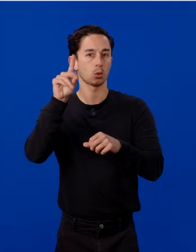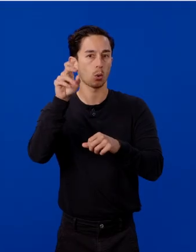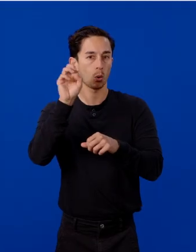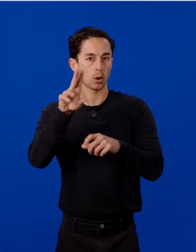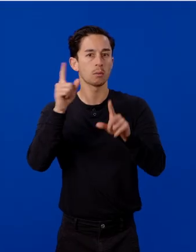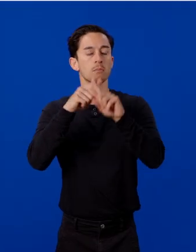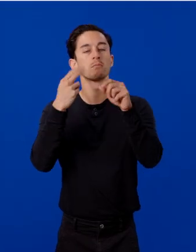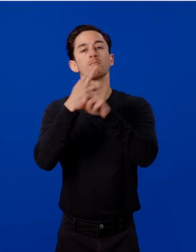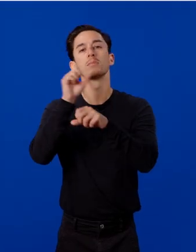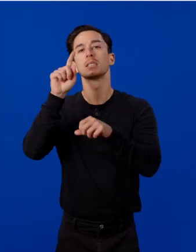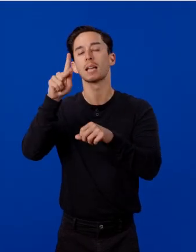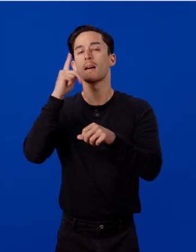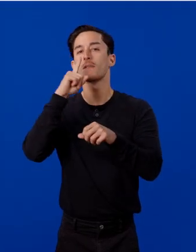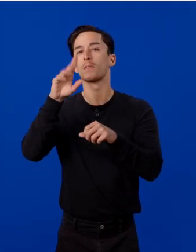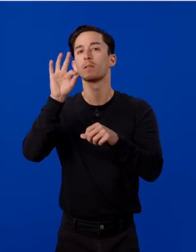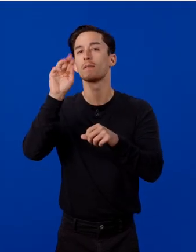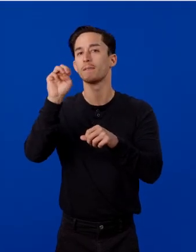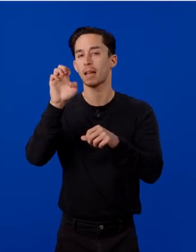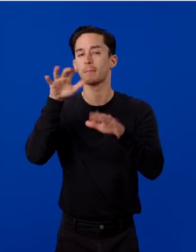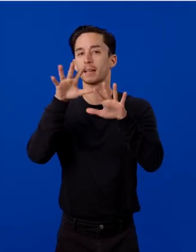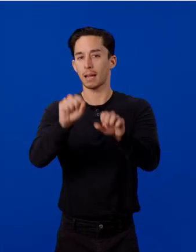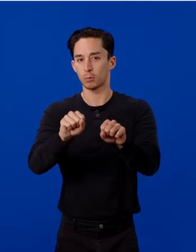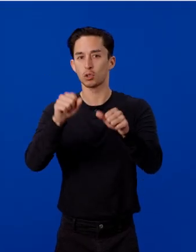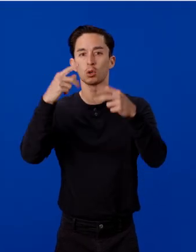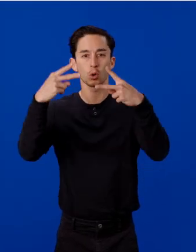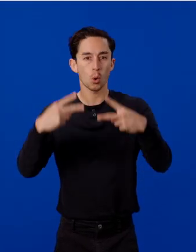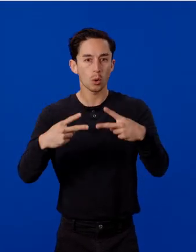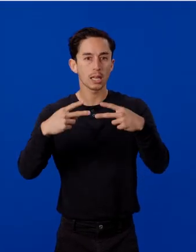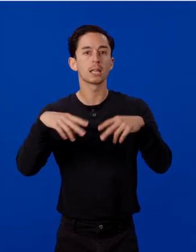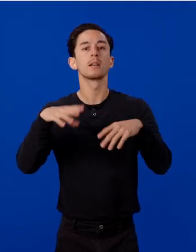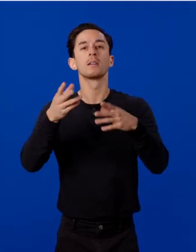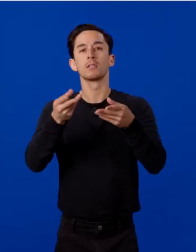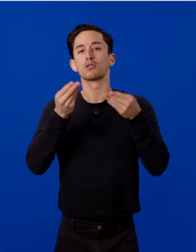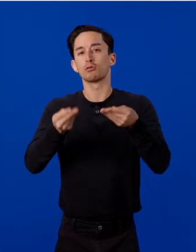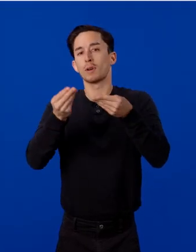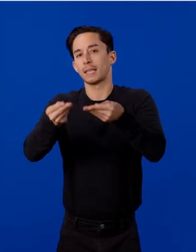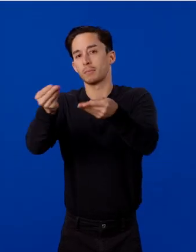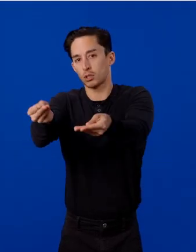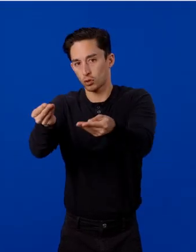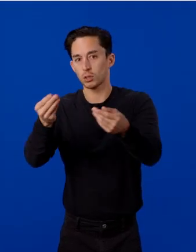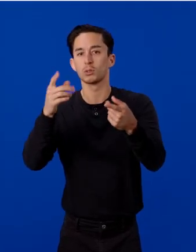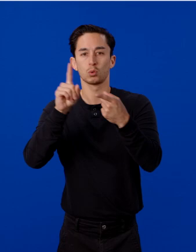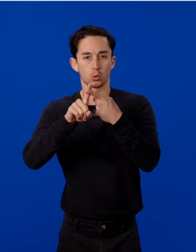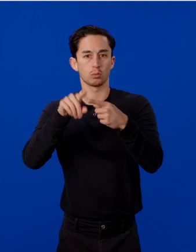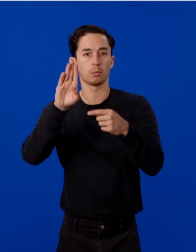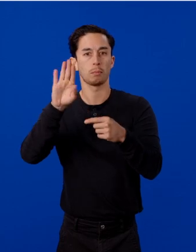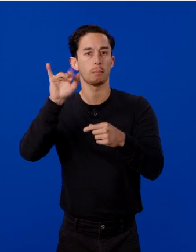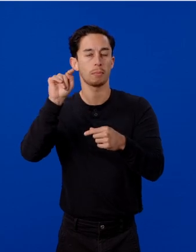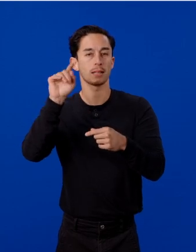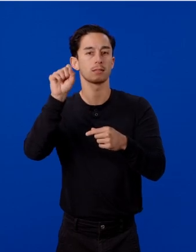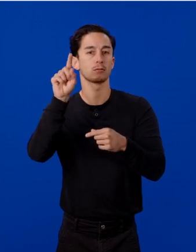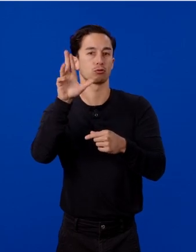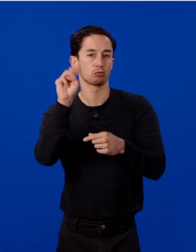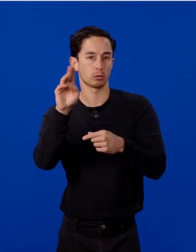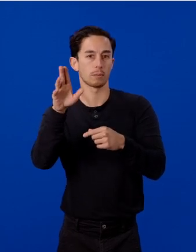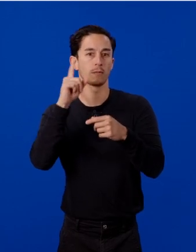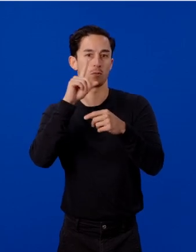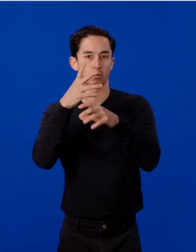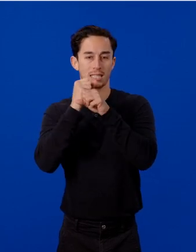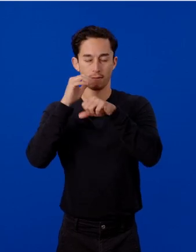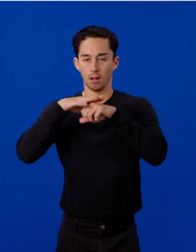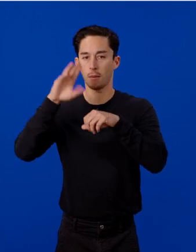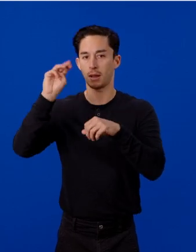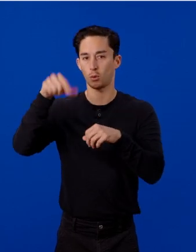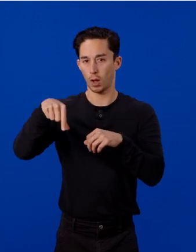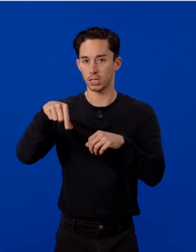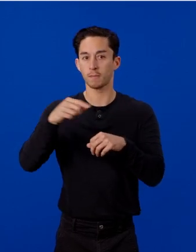frame capture, encoding, transmission as bitstream to receiving on MetaQuest. What really motivated me was seeing